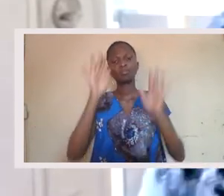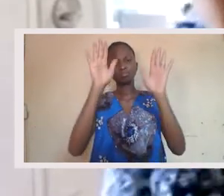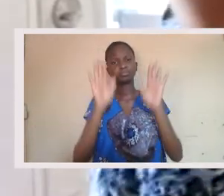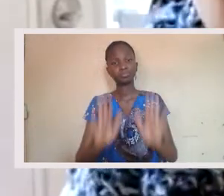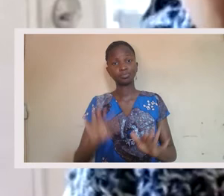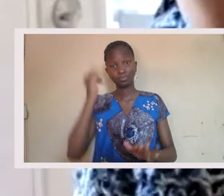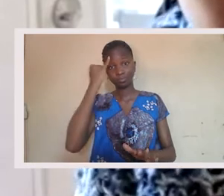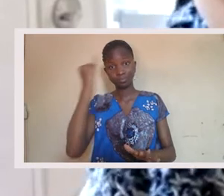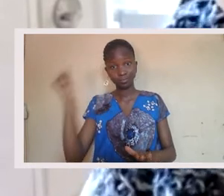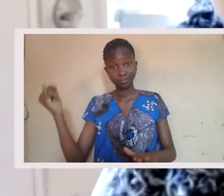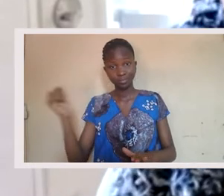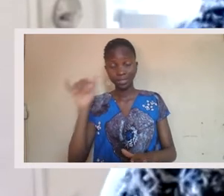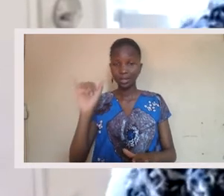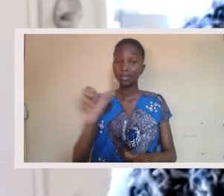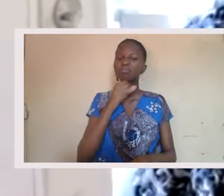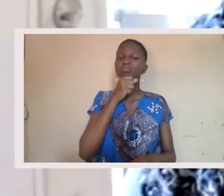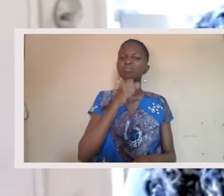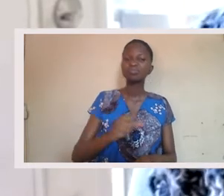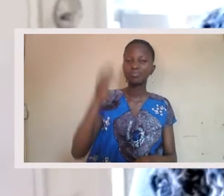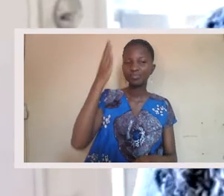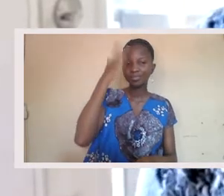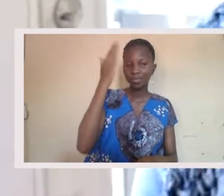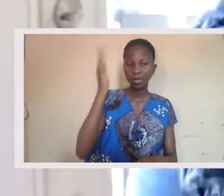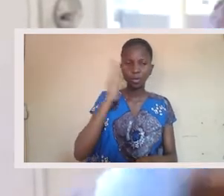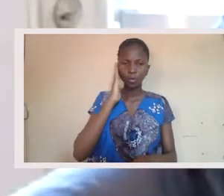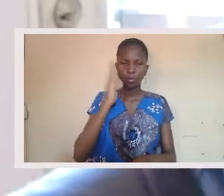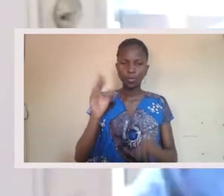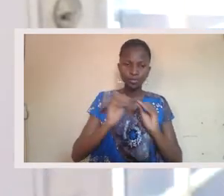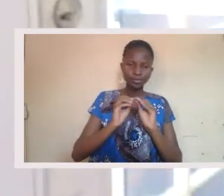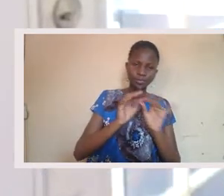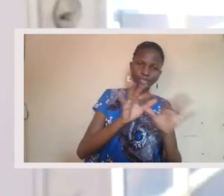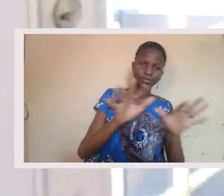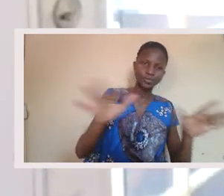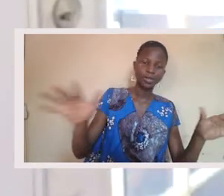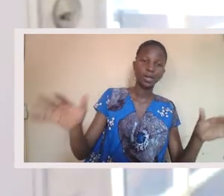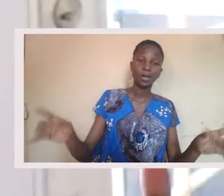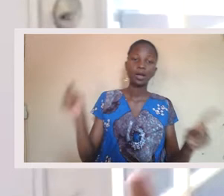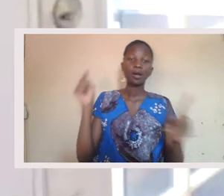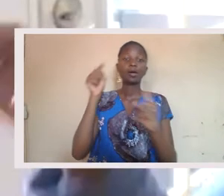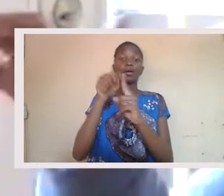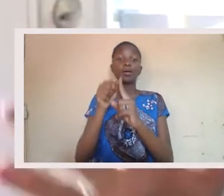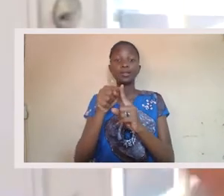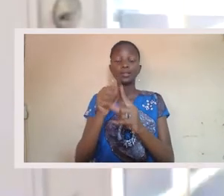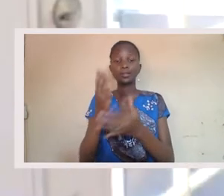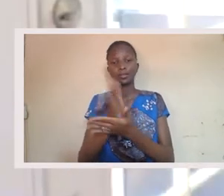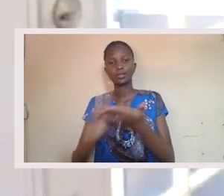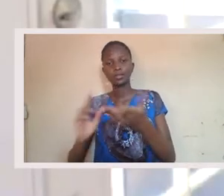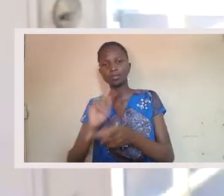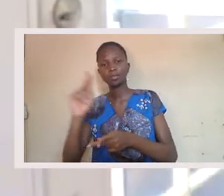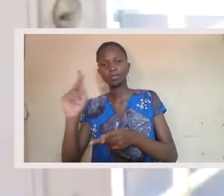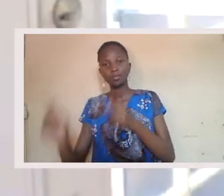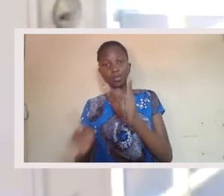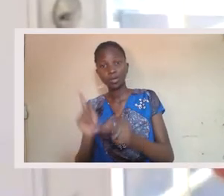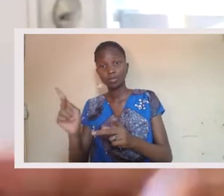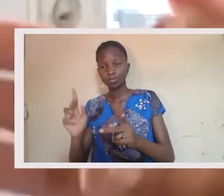is old knowledge that pretty much was spread out around the world until it was colonized